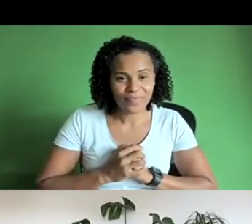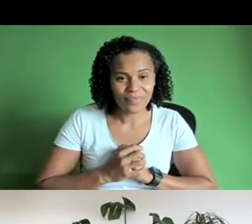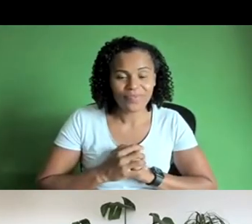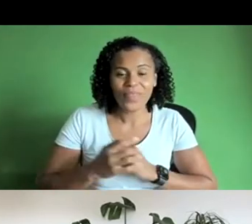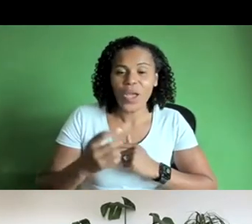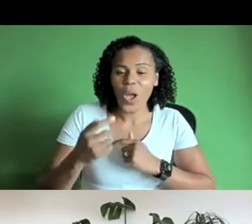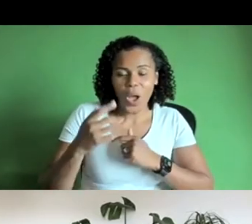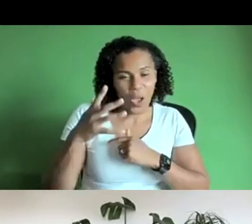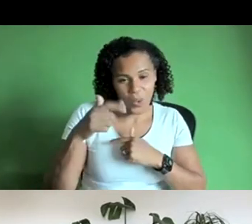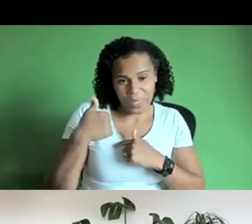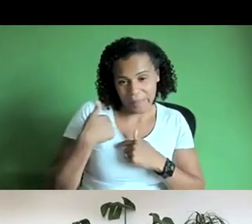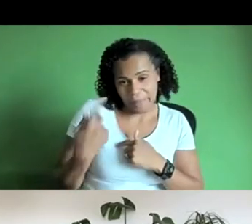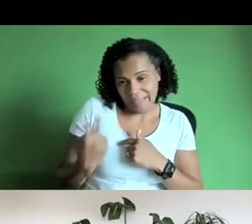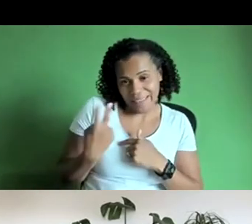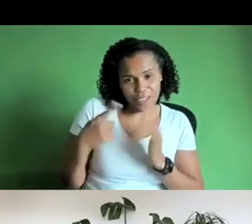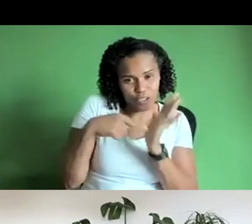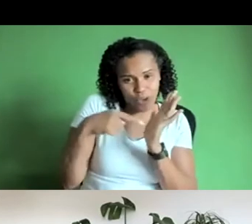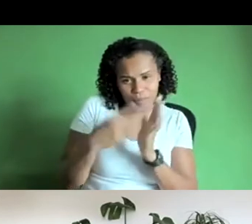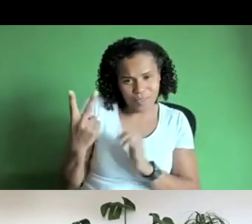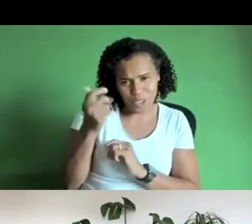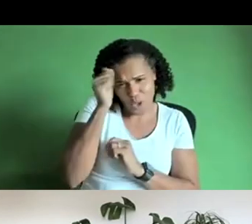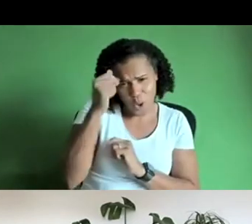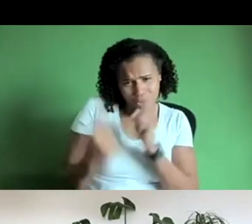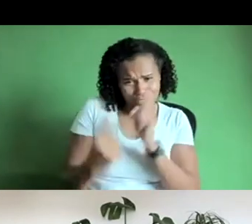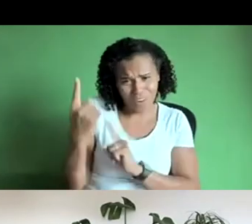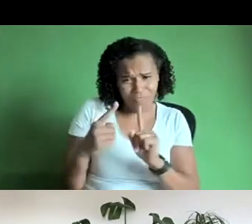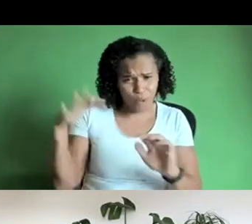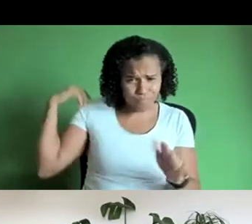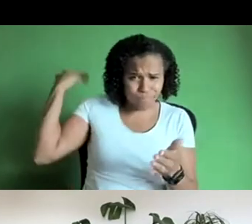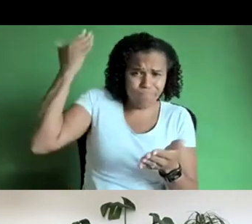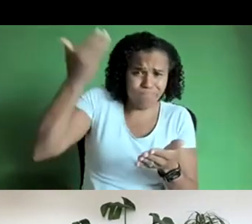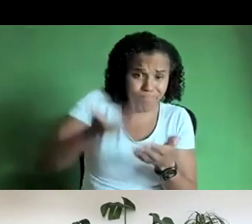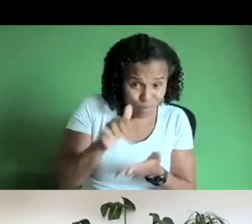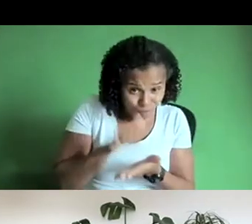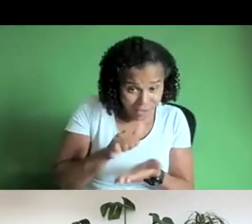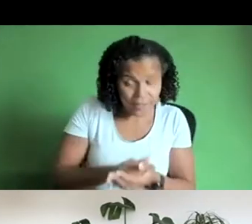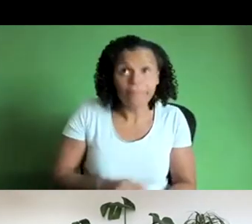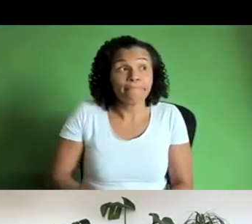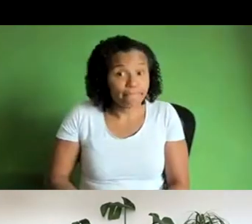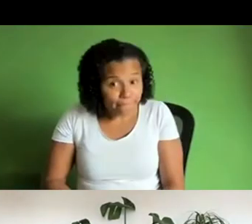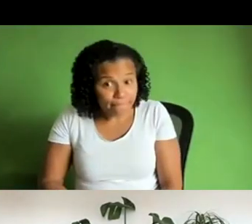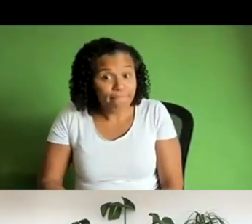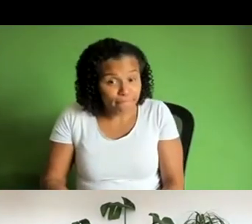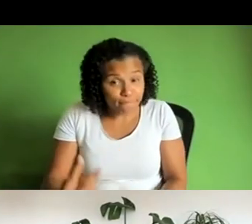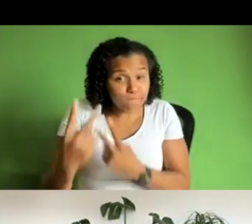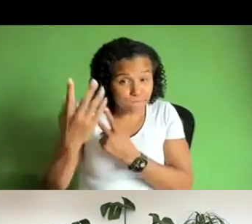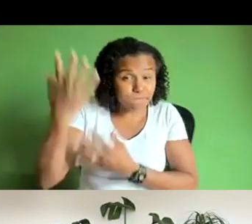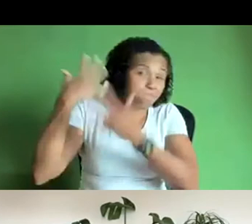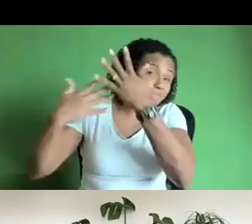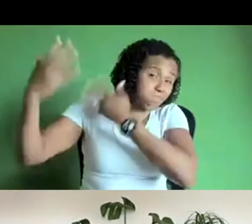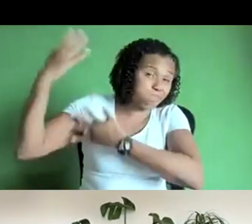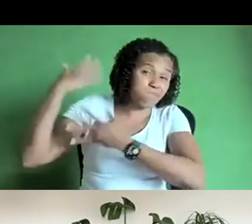thompson go we go way back don't we yeah i know it um